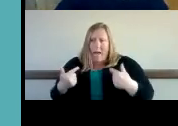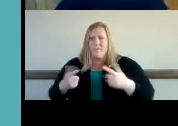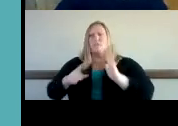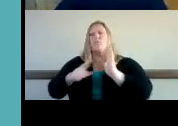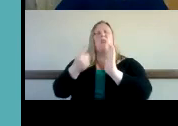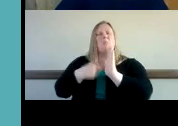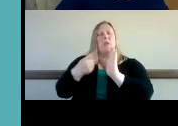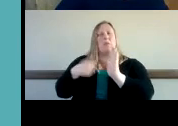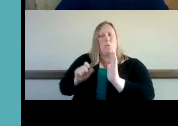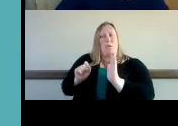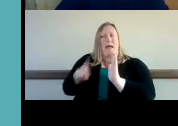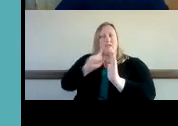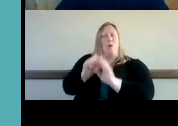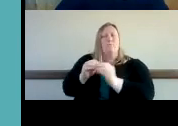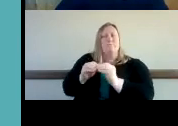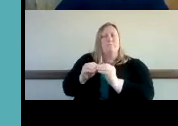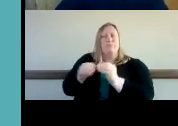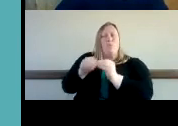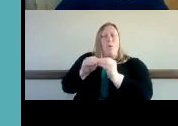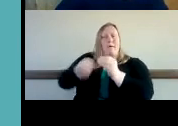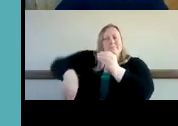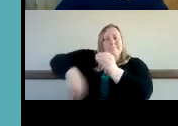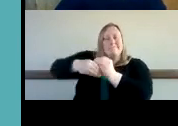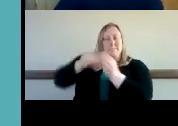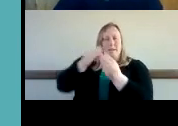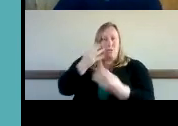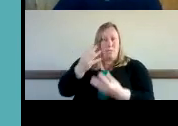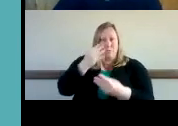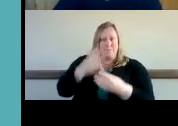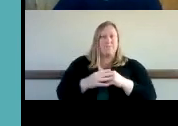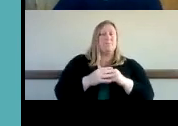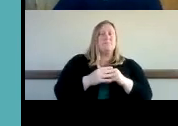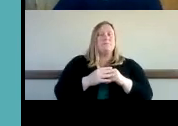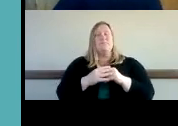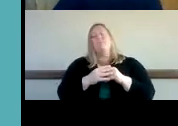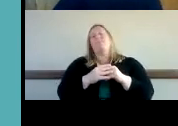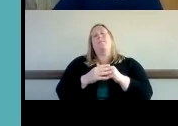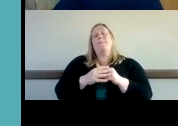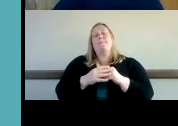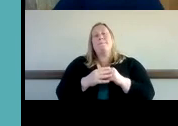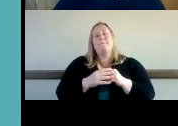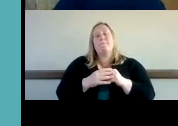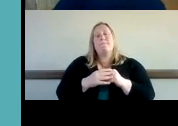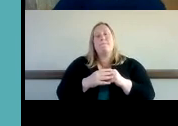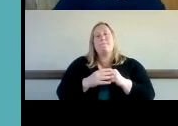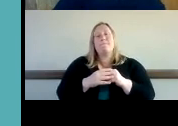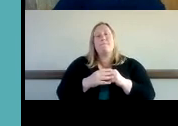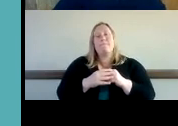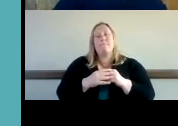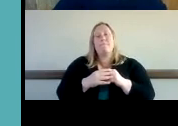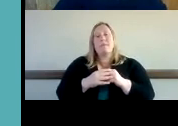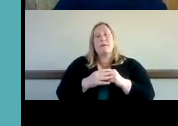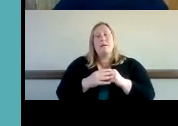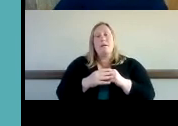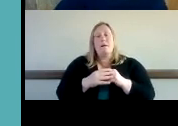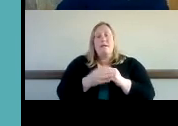additional information due to the fact that most people that wouldn't qualify self-select out there are